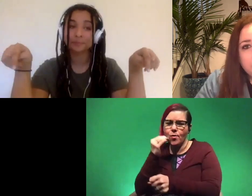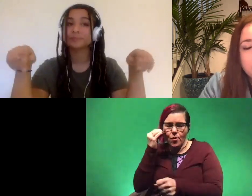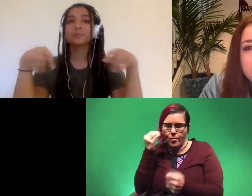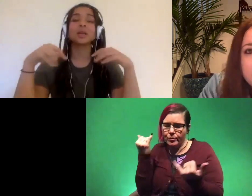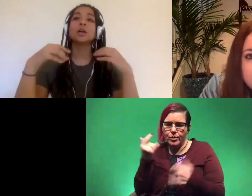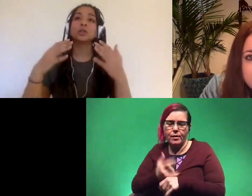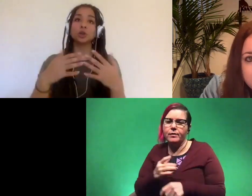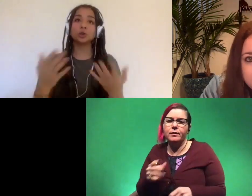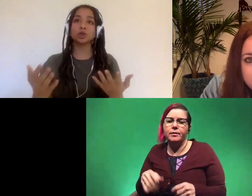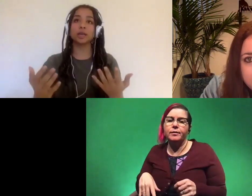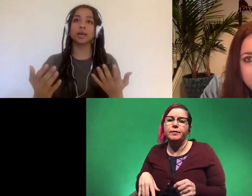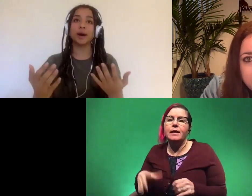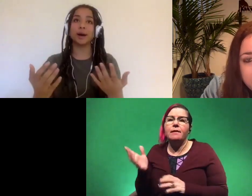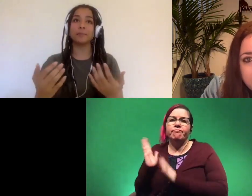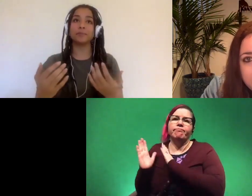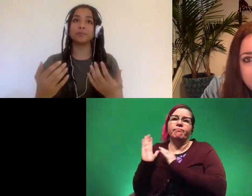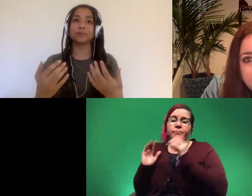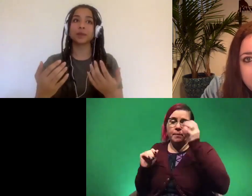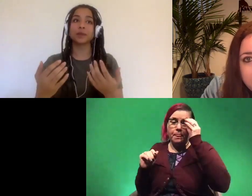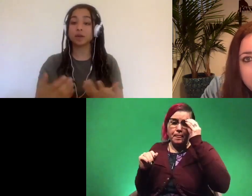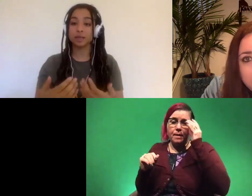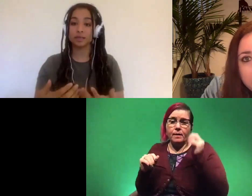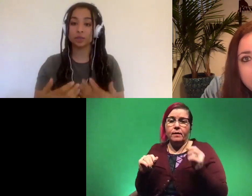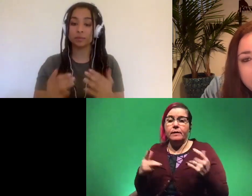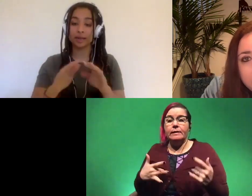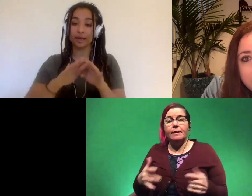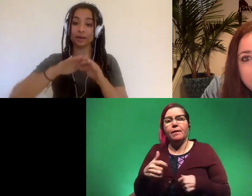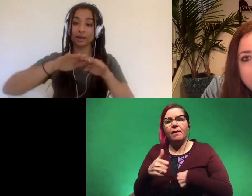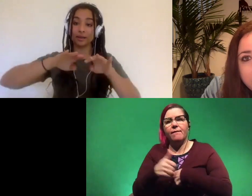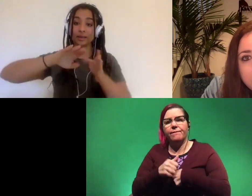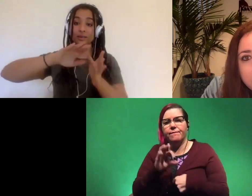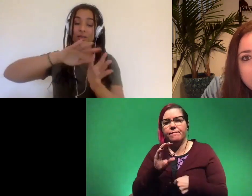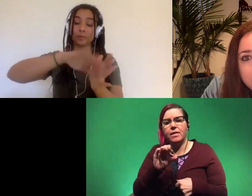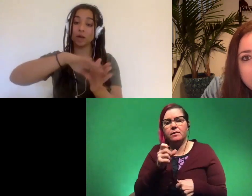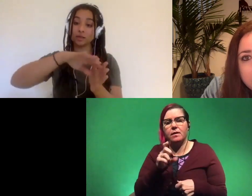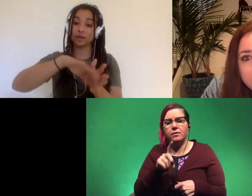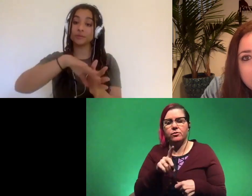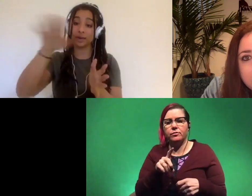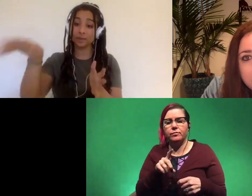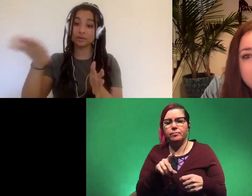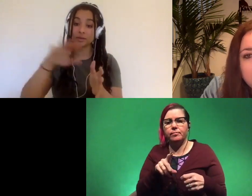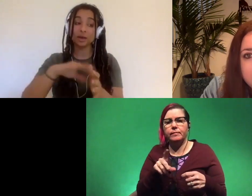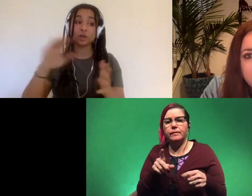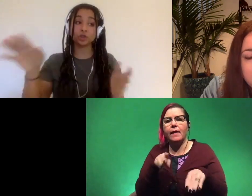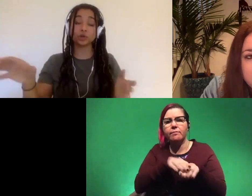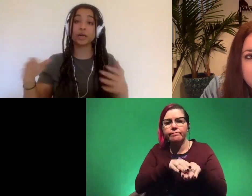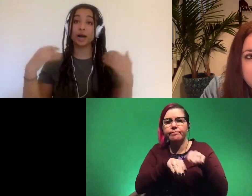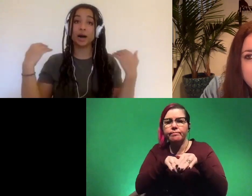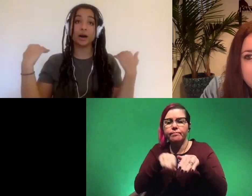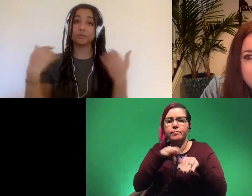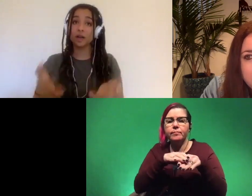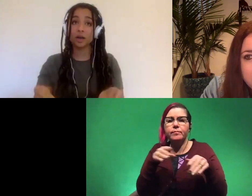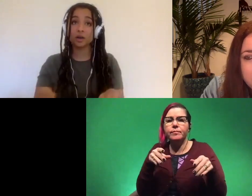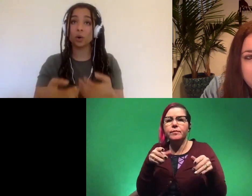so usually um fossilization by like the depositing of sediment during